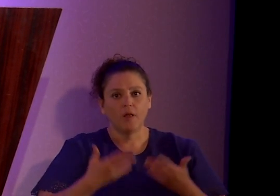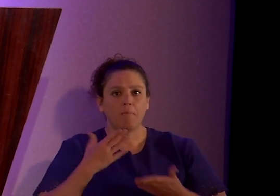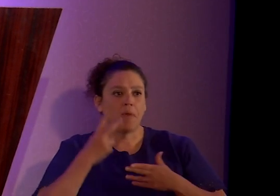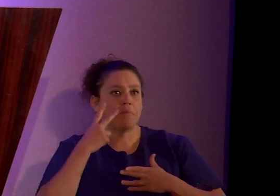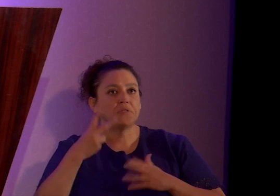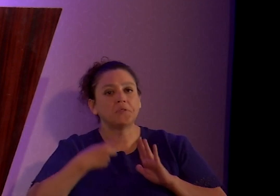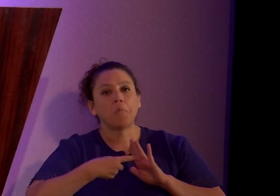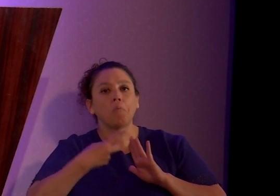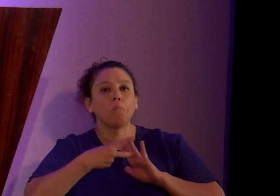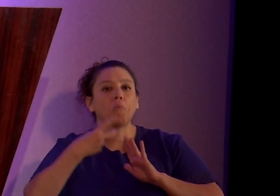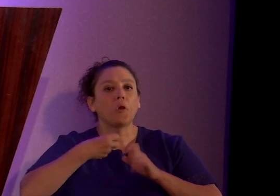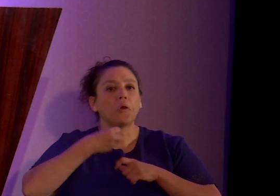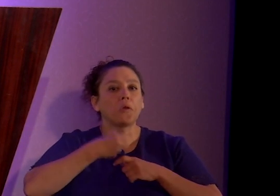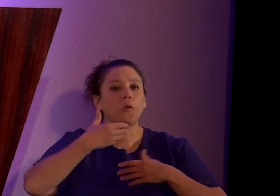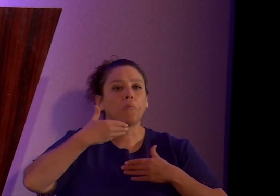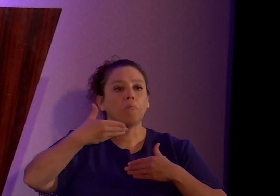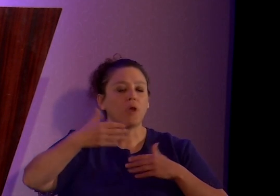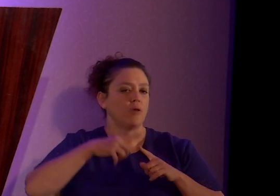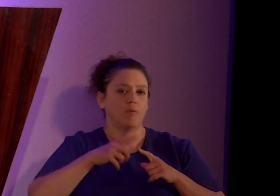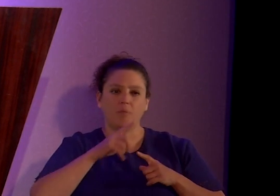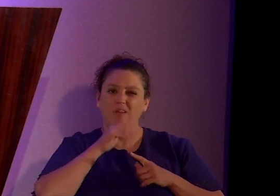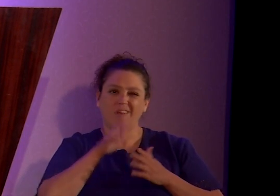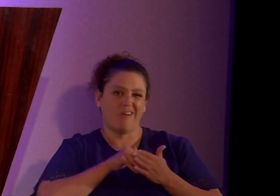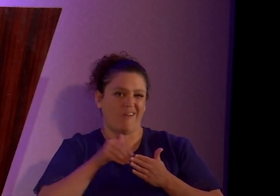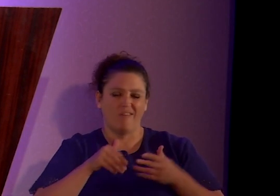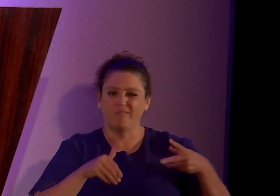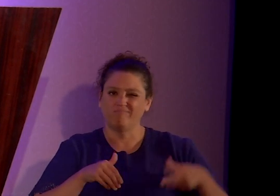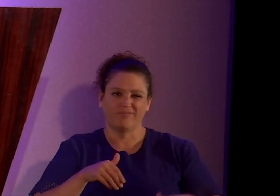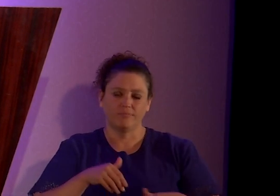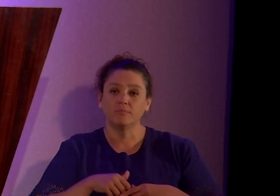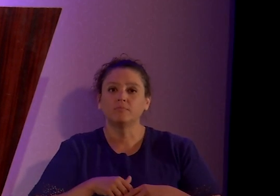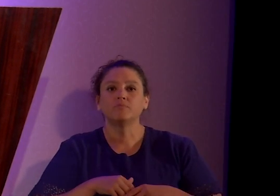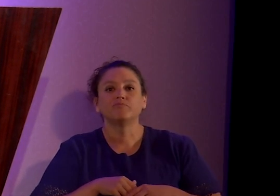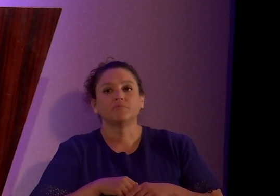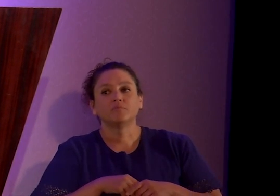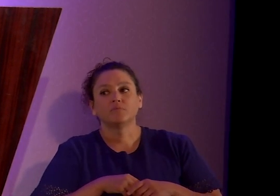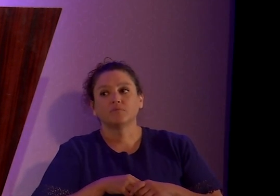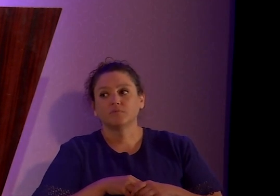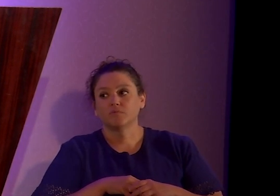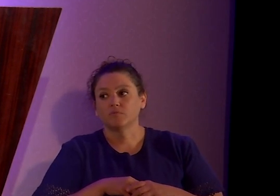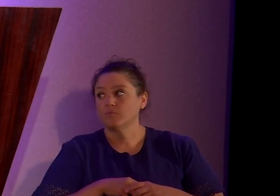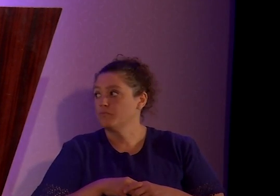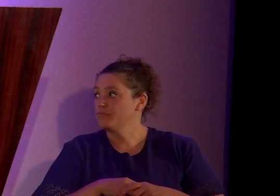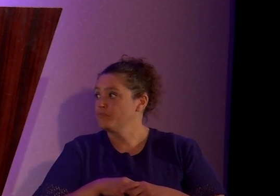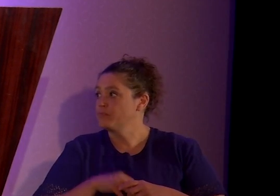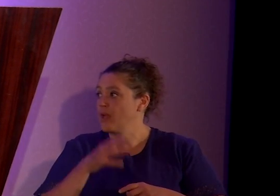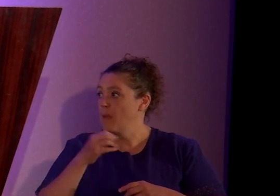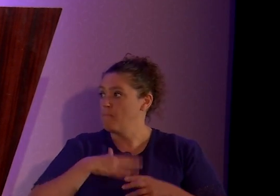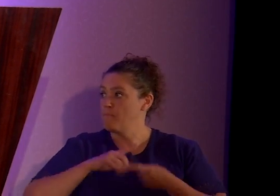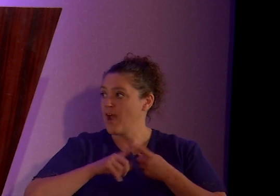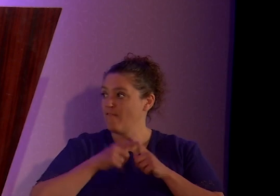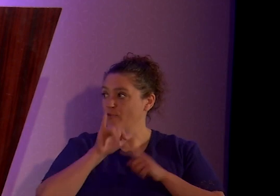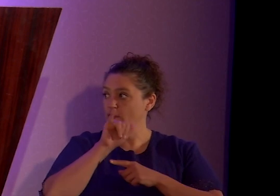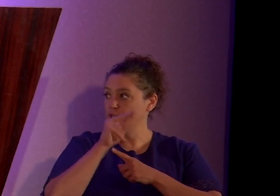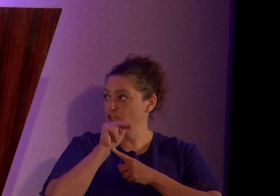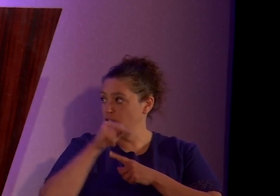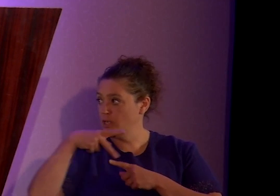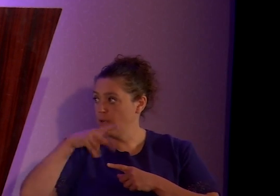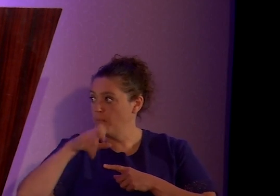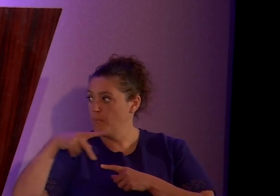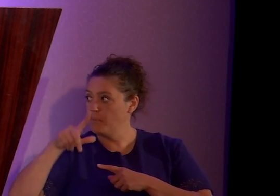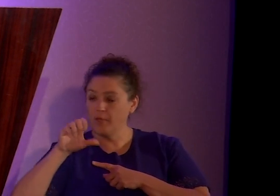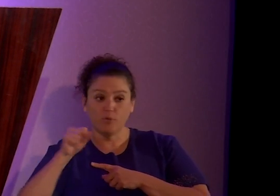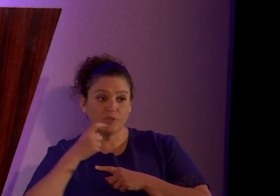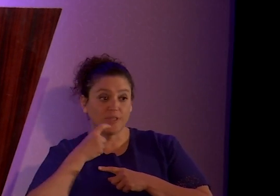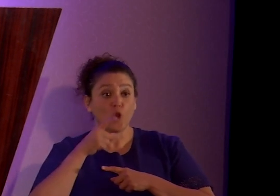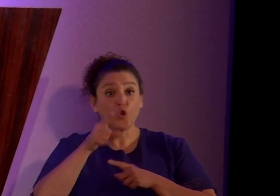once or twice a year, but not all the time. And as my friend Jen People says, you're only family if you